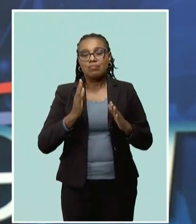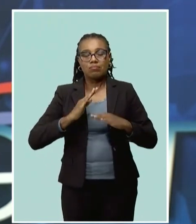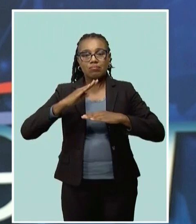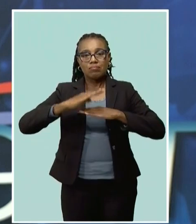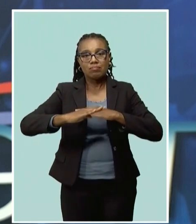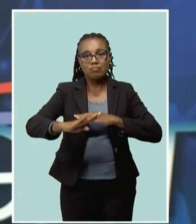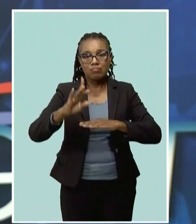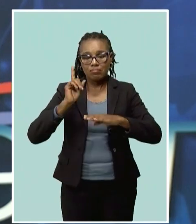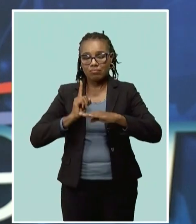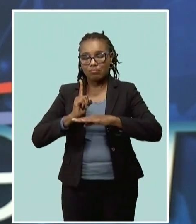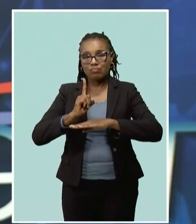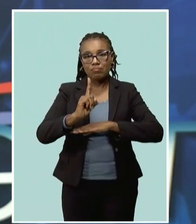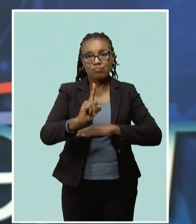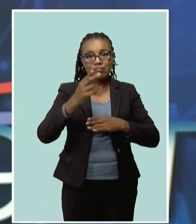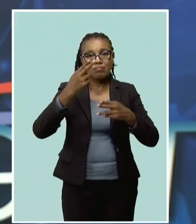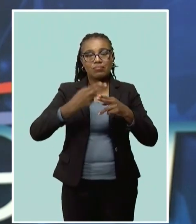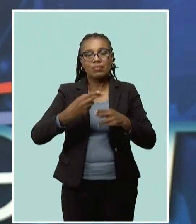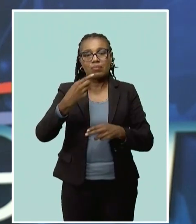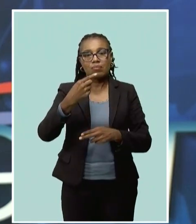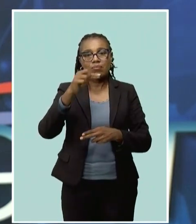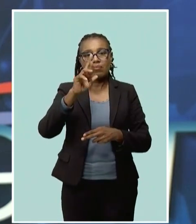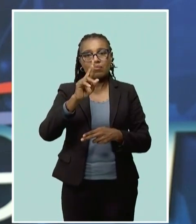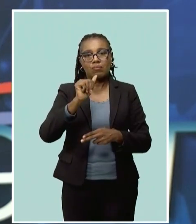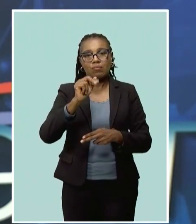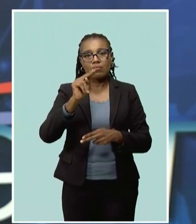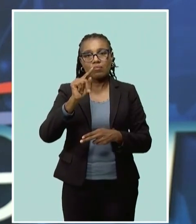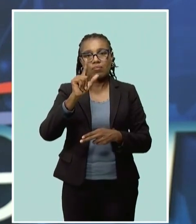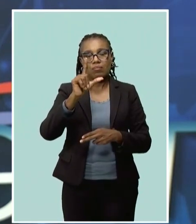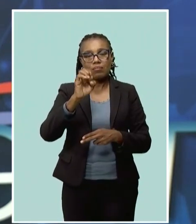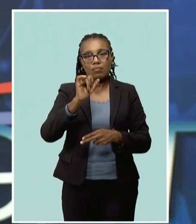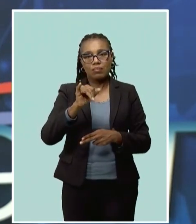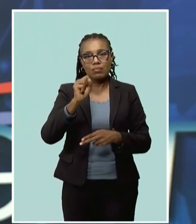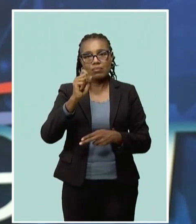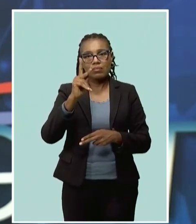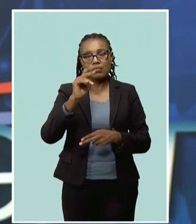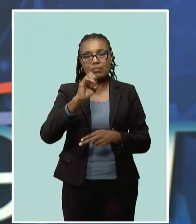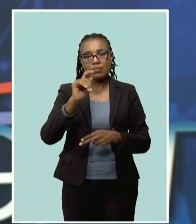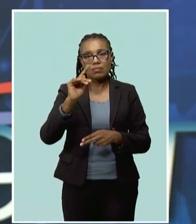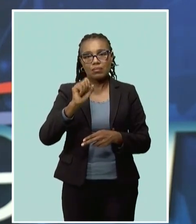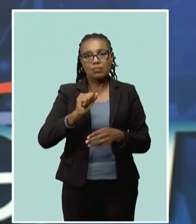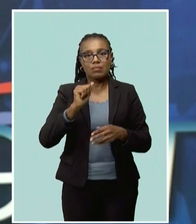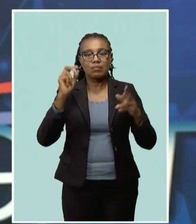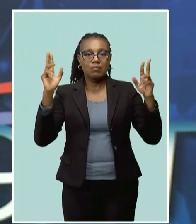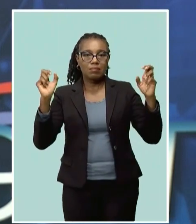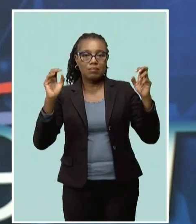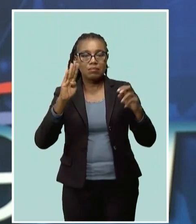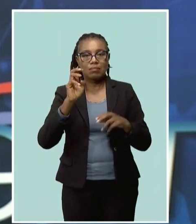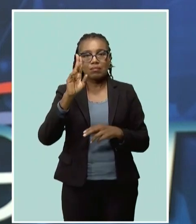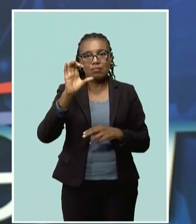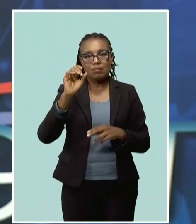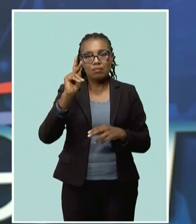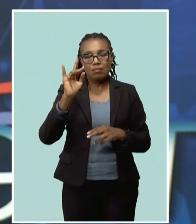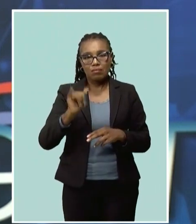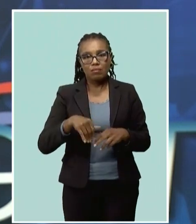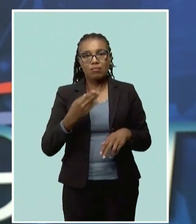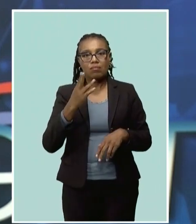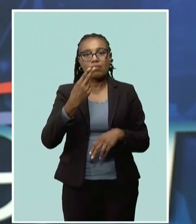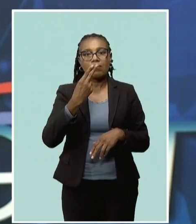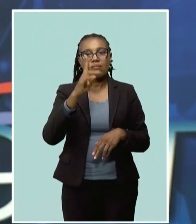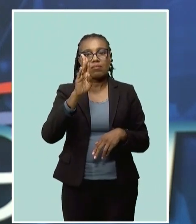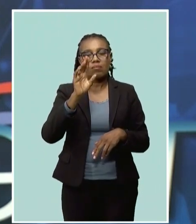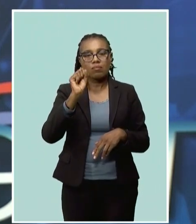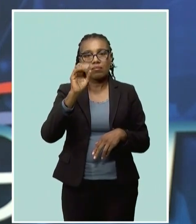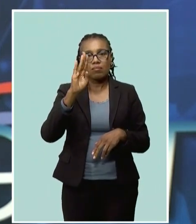has been identified as Grantley Henderson Skeet, alias Bucky, of No. 42 Westwood Park, husband St. James.